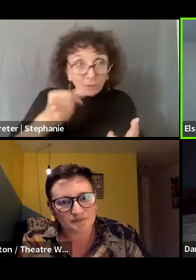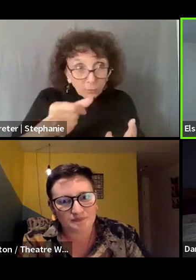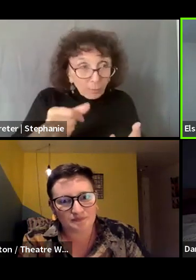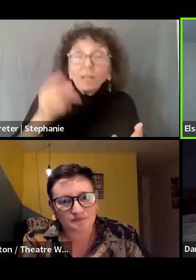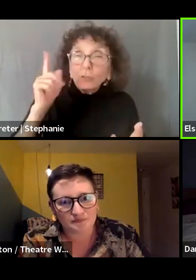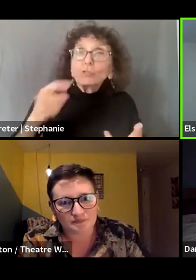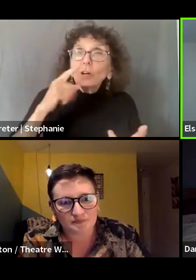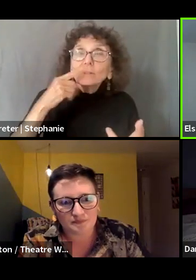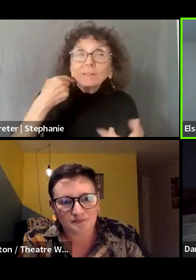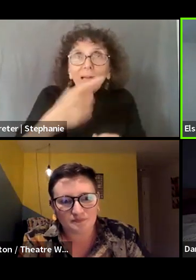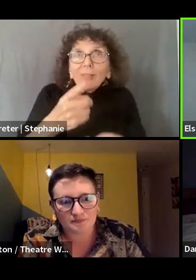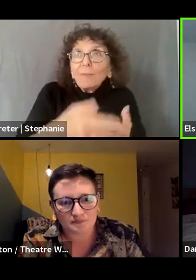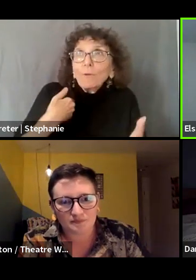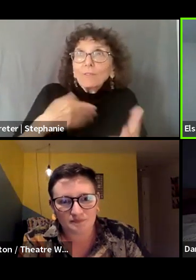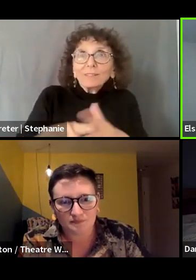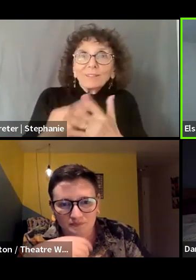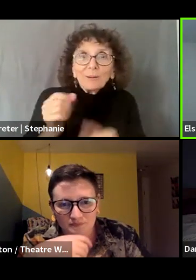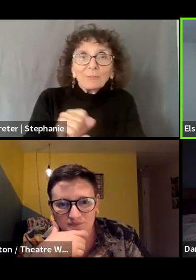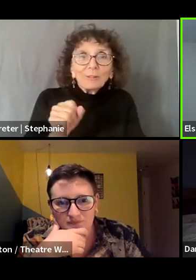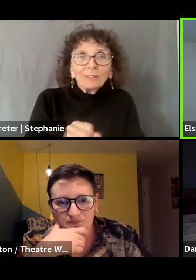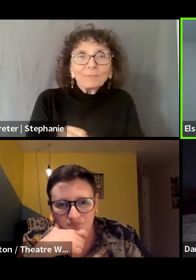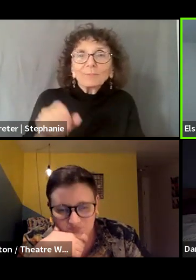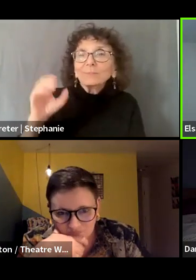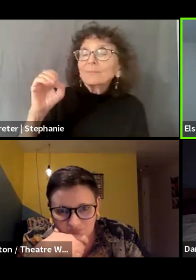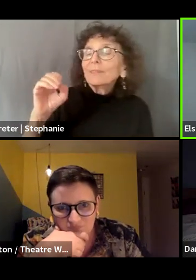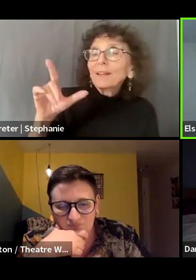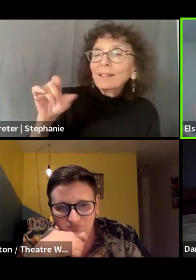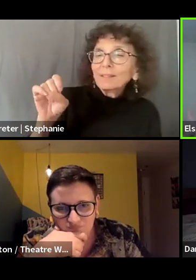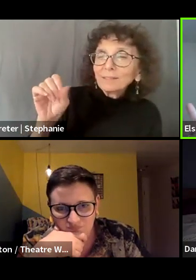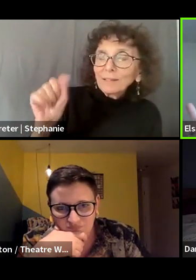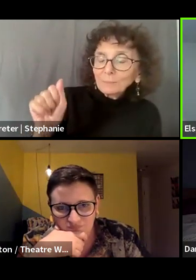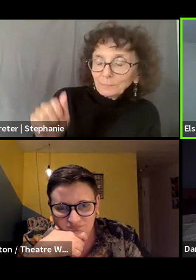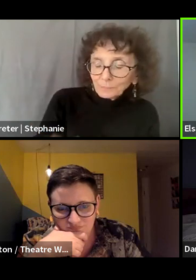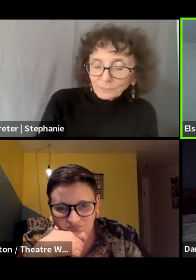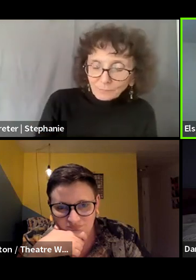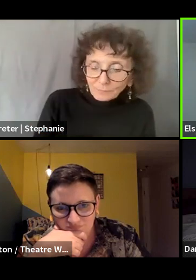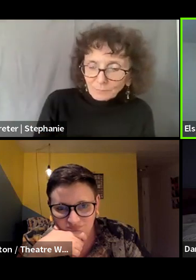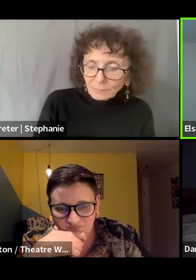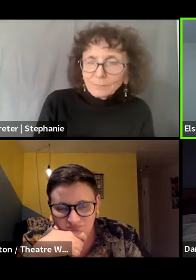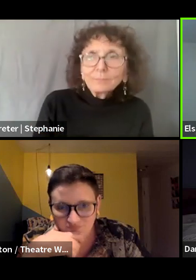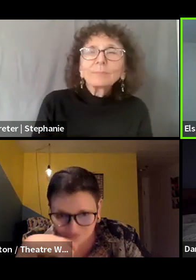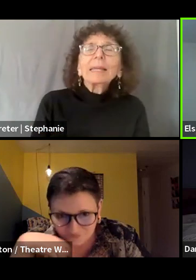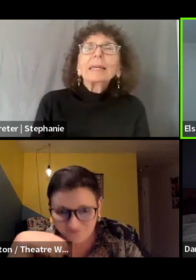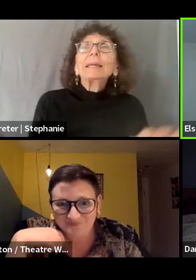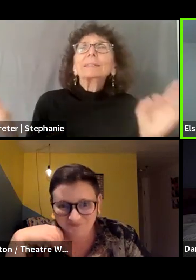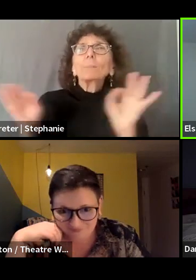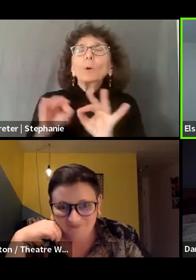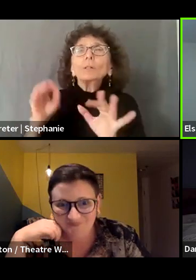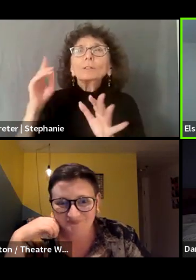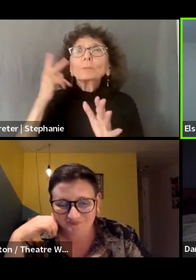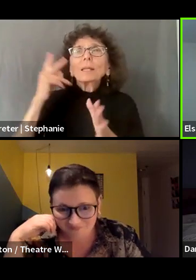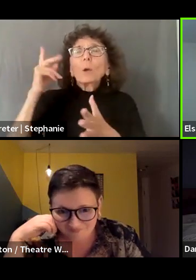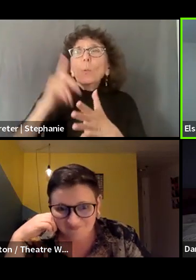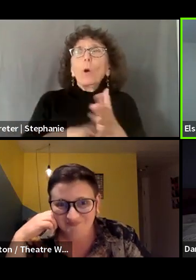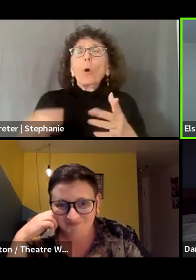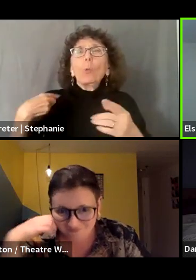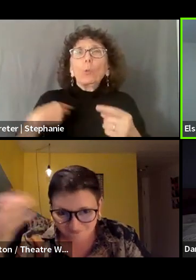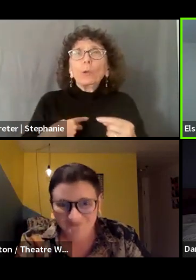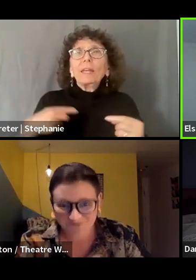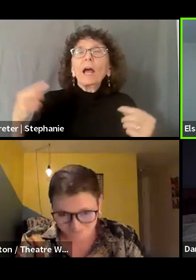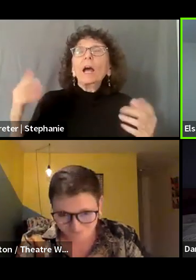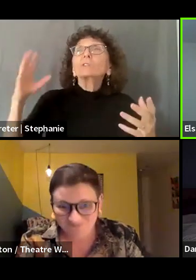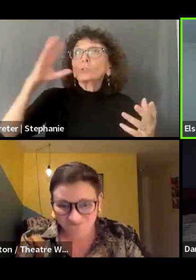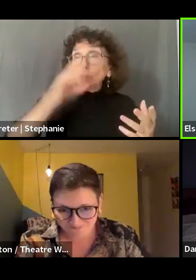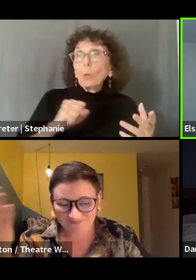It's so important to like look at those stories that the industry tells itself and that we tell each other knowingly or